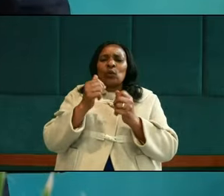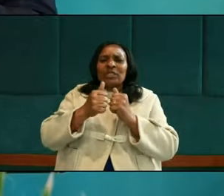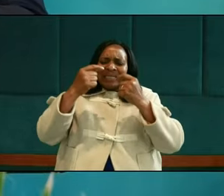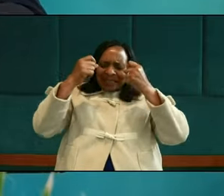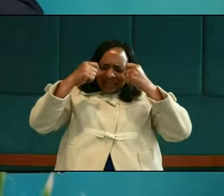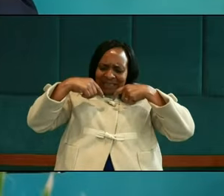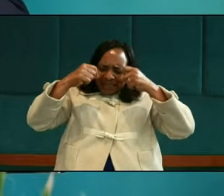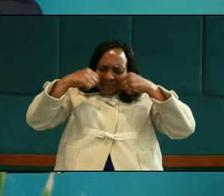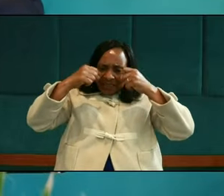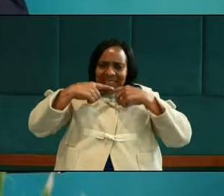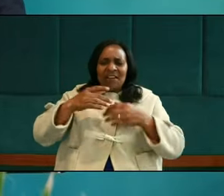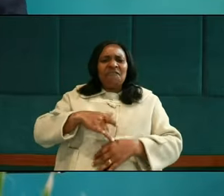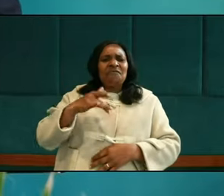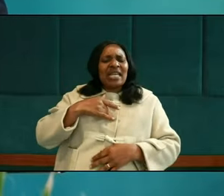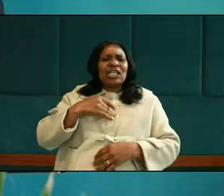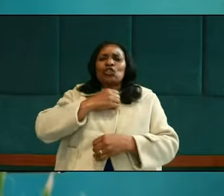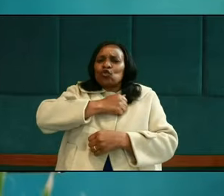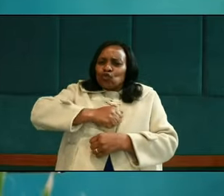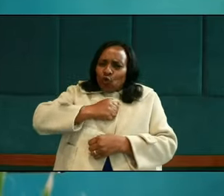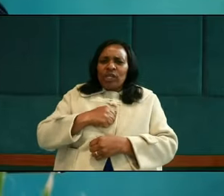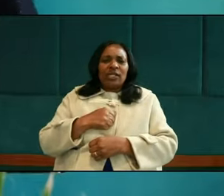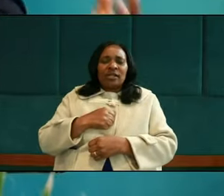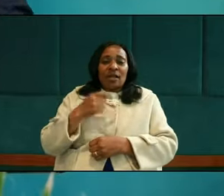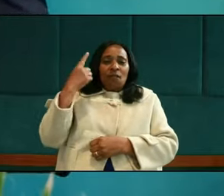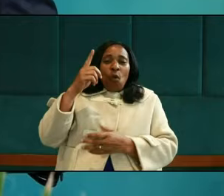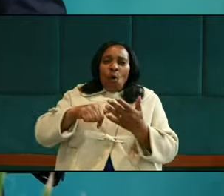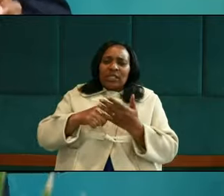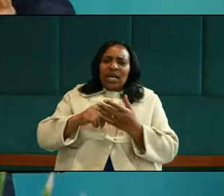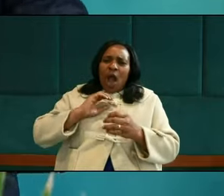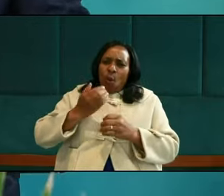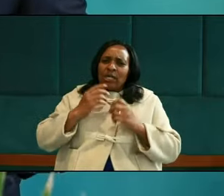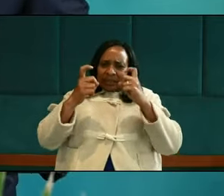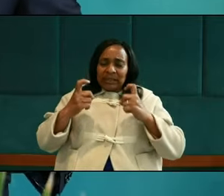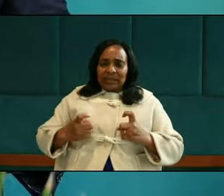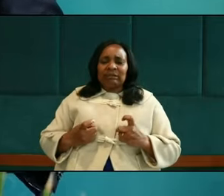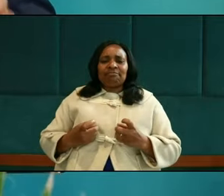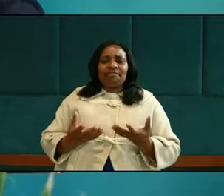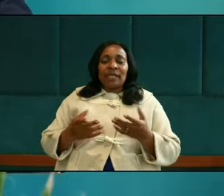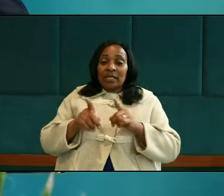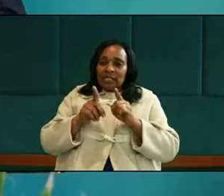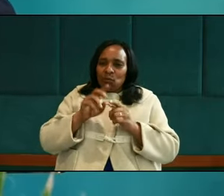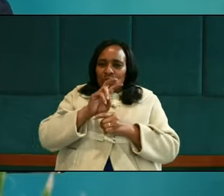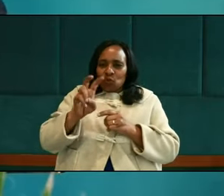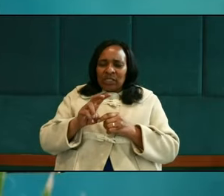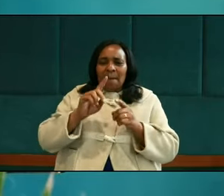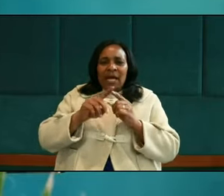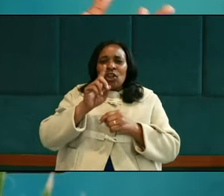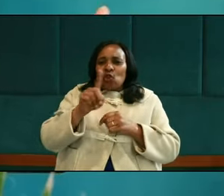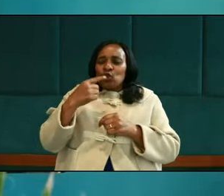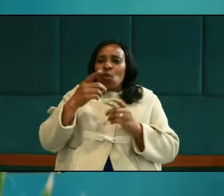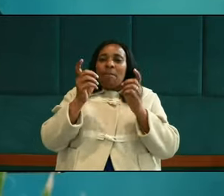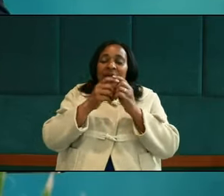or which is feeling sorrowful for our sins. And we looked at that as well. Purpose in